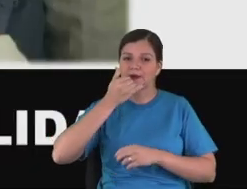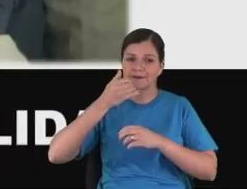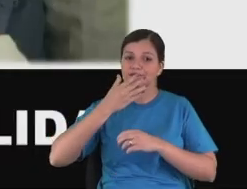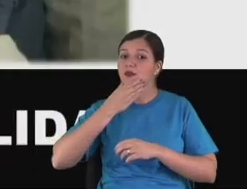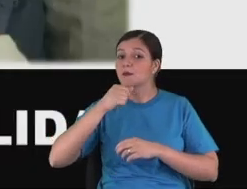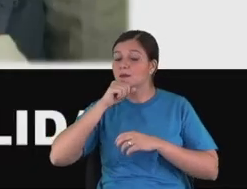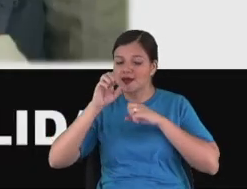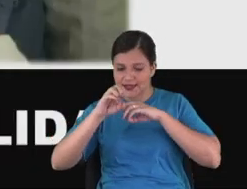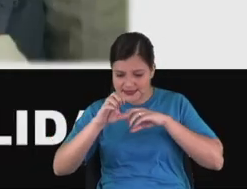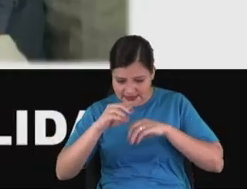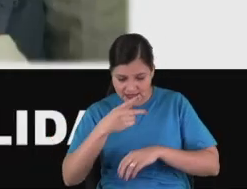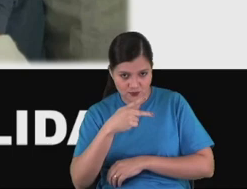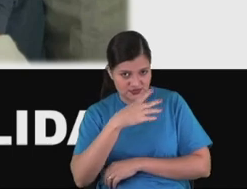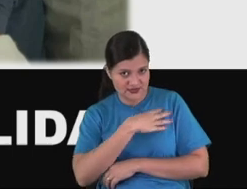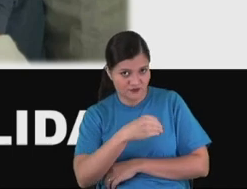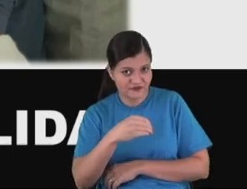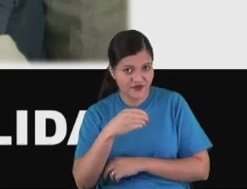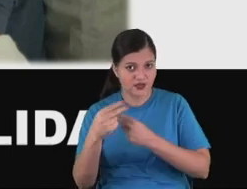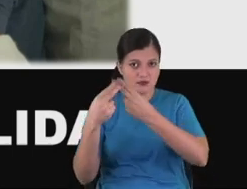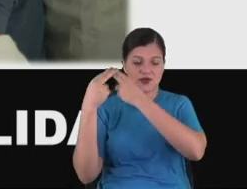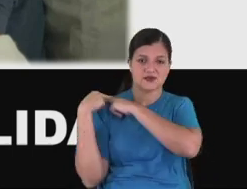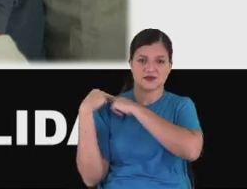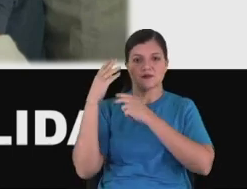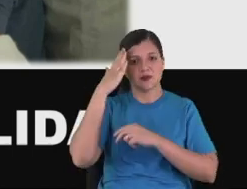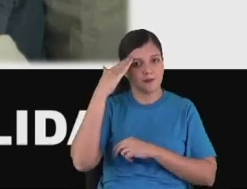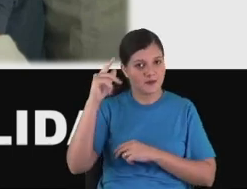responsible. Proverbs 7.